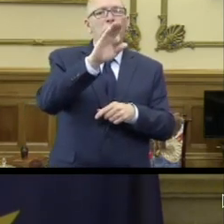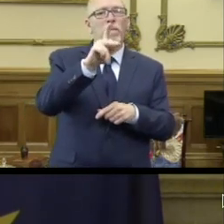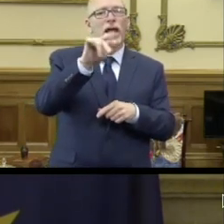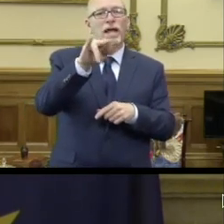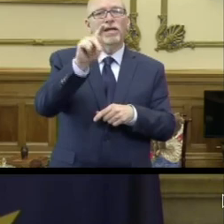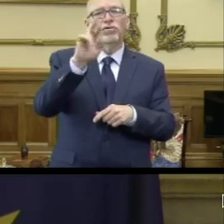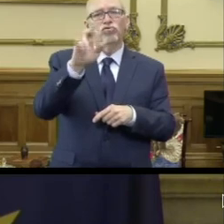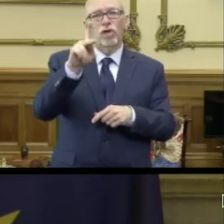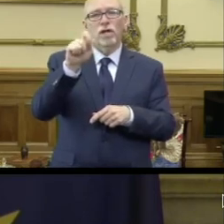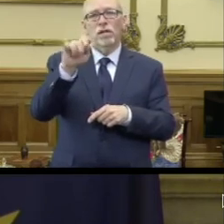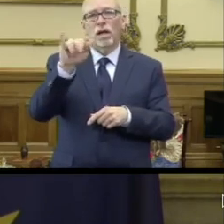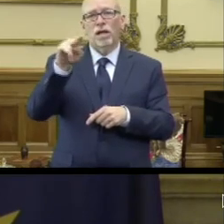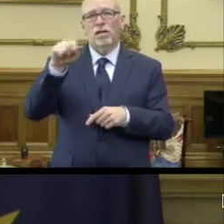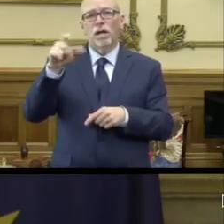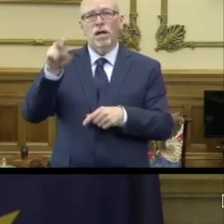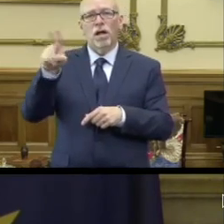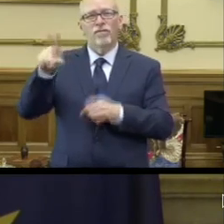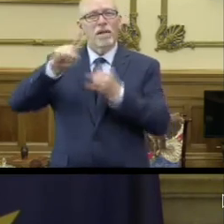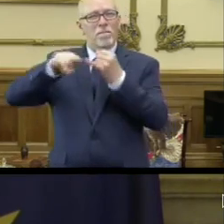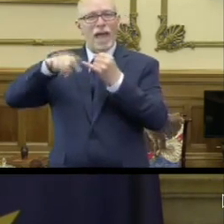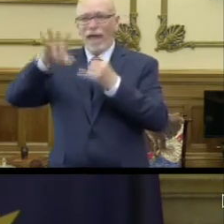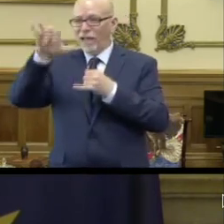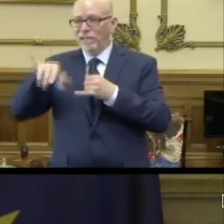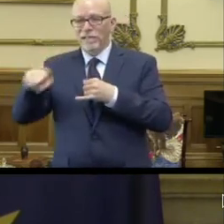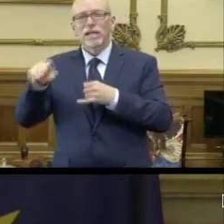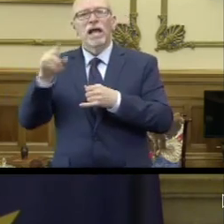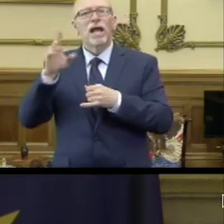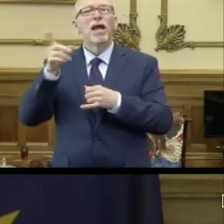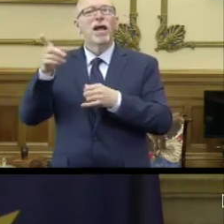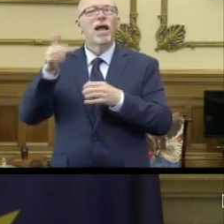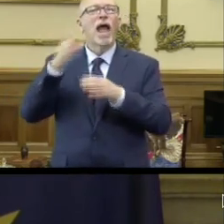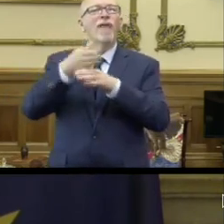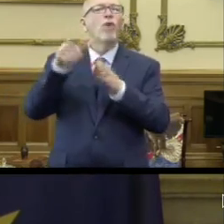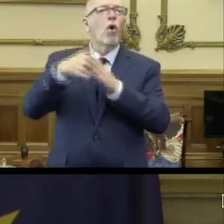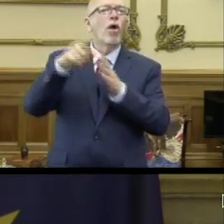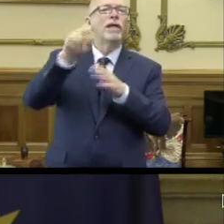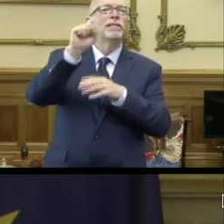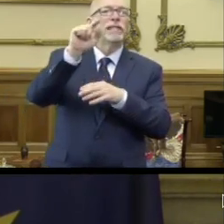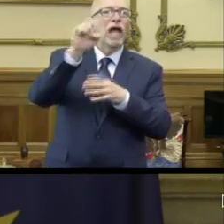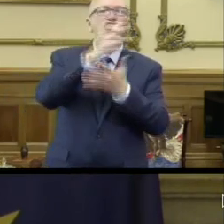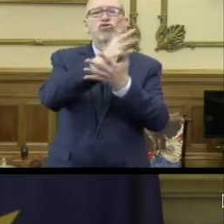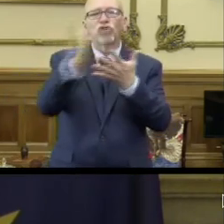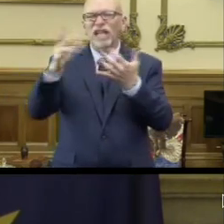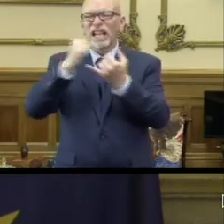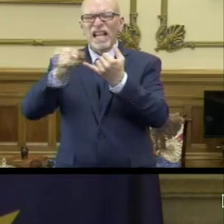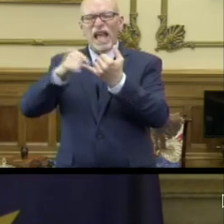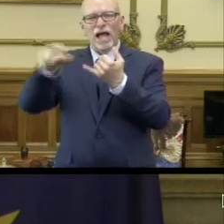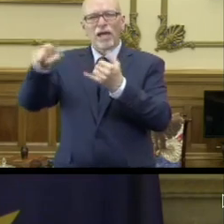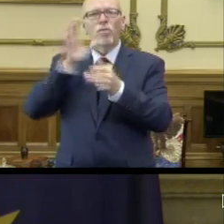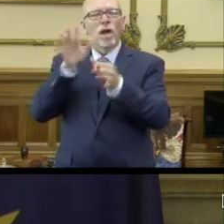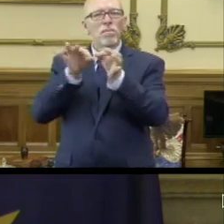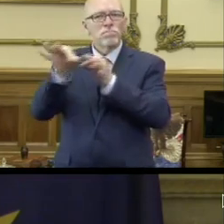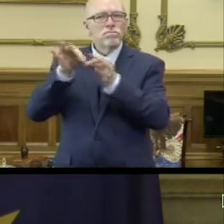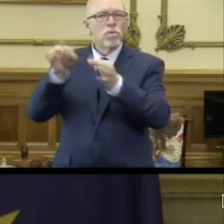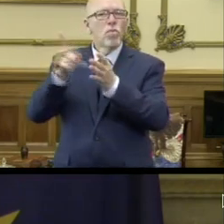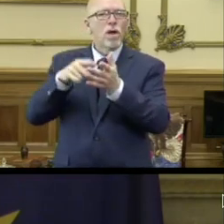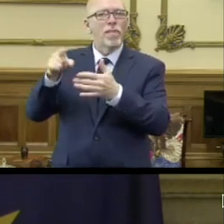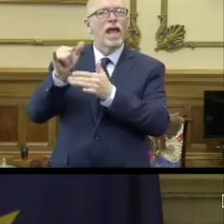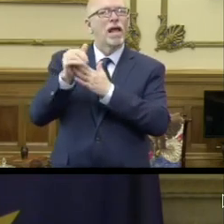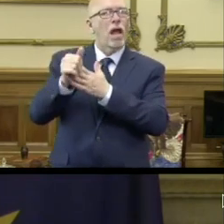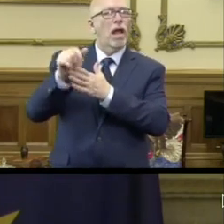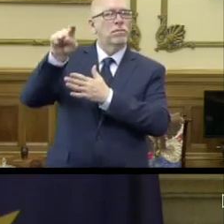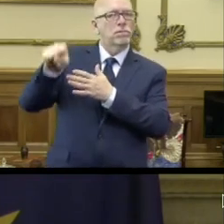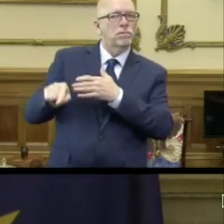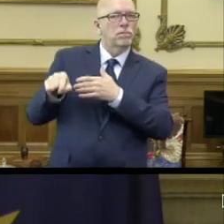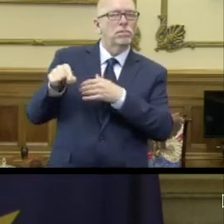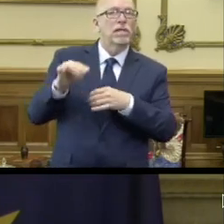out, and it's in the back portion of that plan. It's after all the stages, and that's where that guidance can be